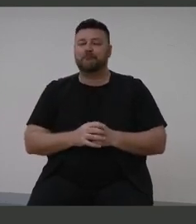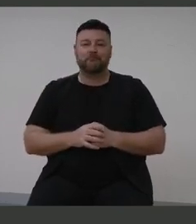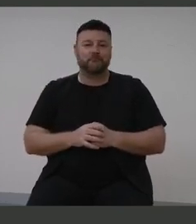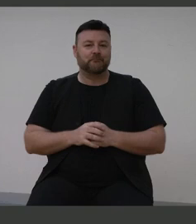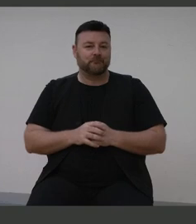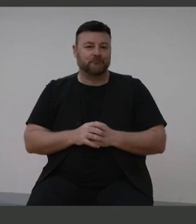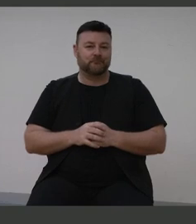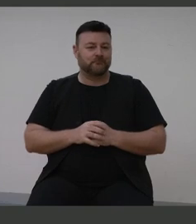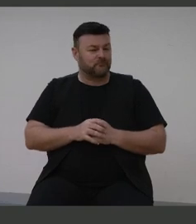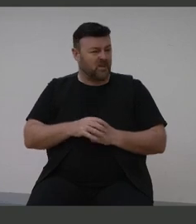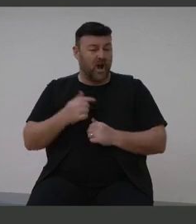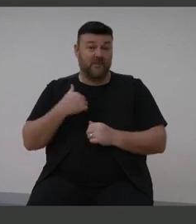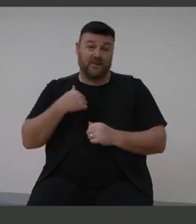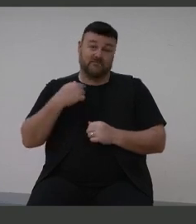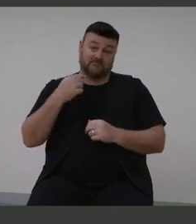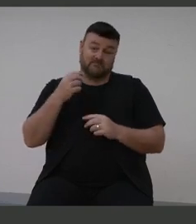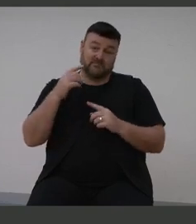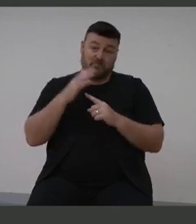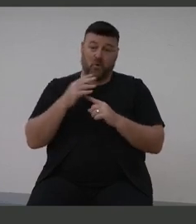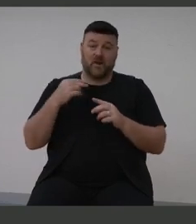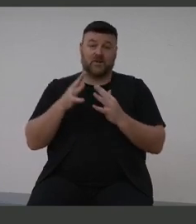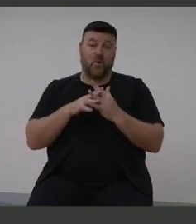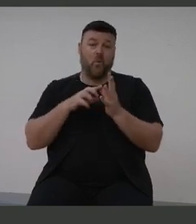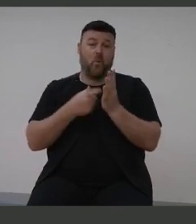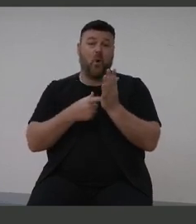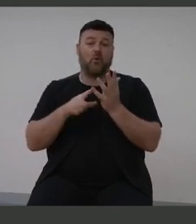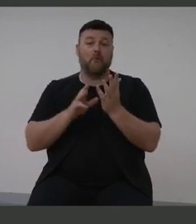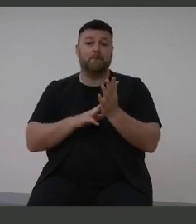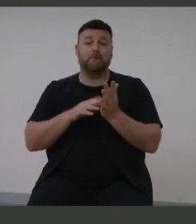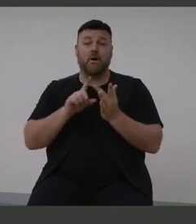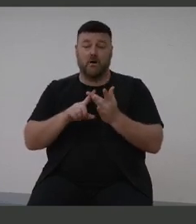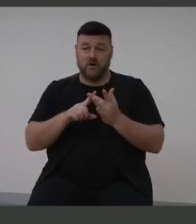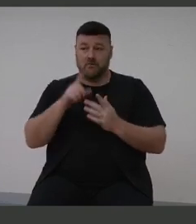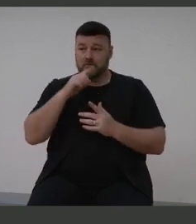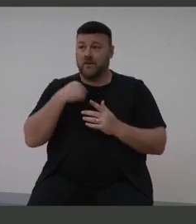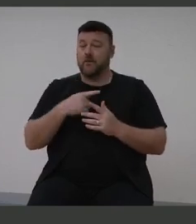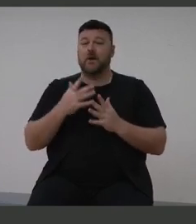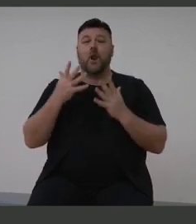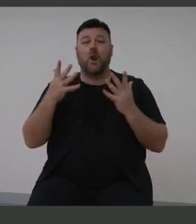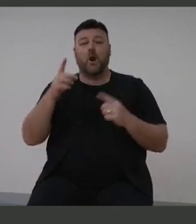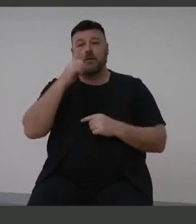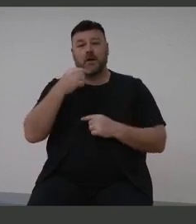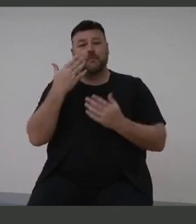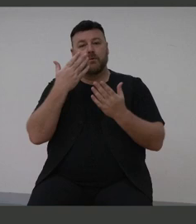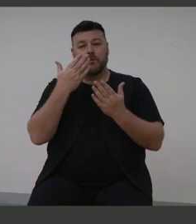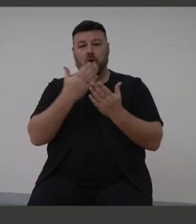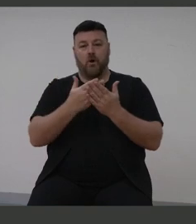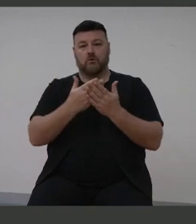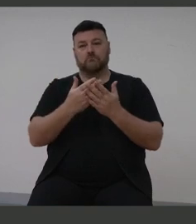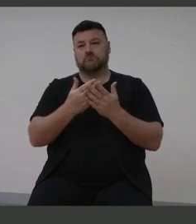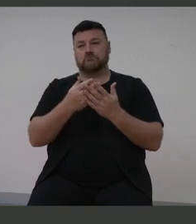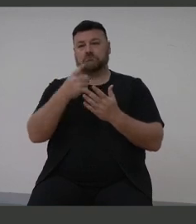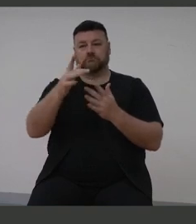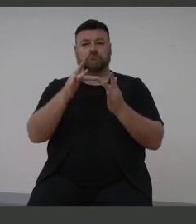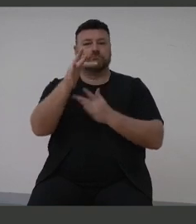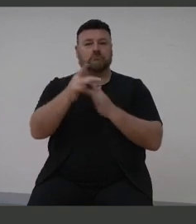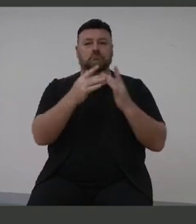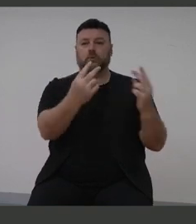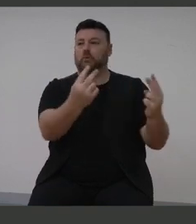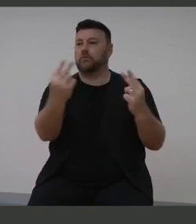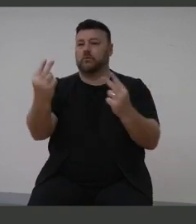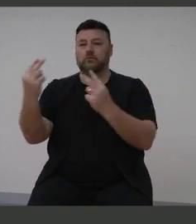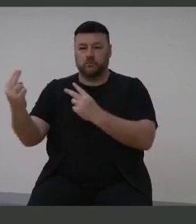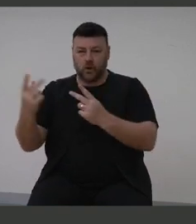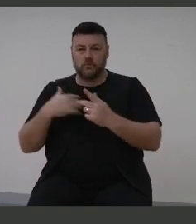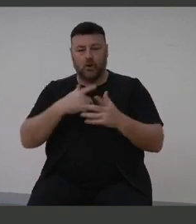It's also important for me as a Warramai man to acknowledge that there's a lot of people online who will be listening to this. So I pay my respects to the lands and the seas of all the countries